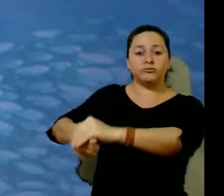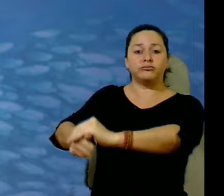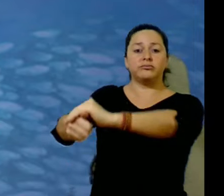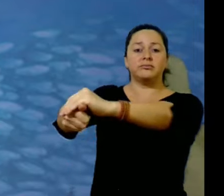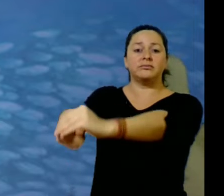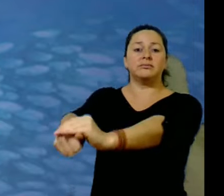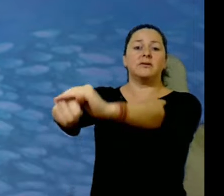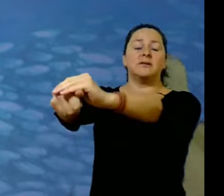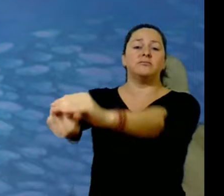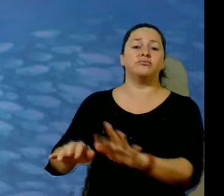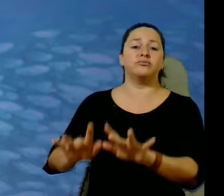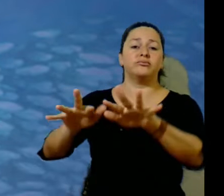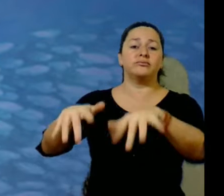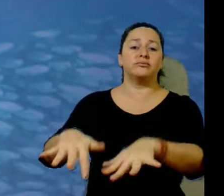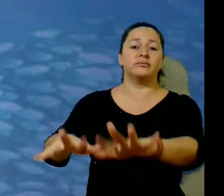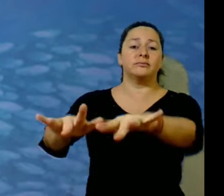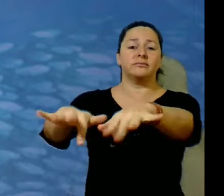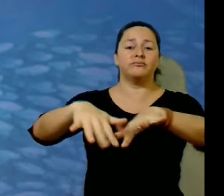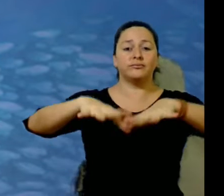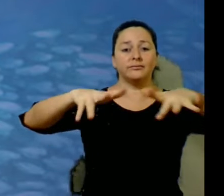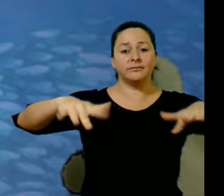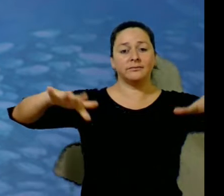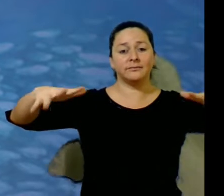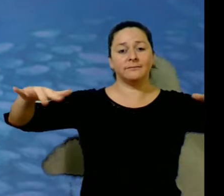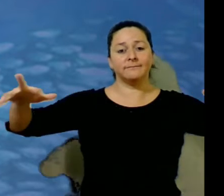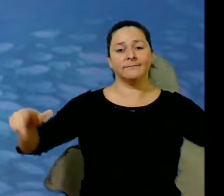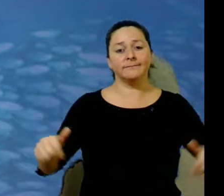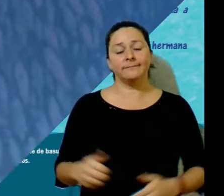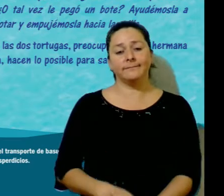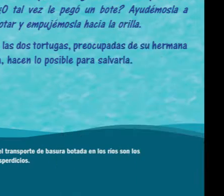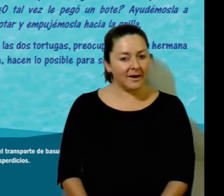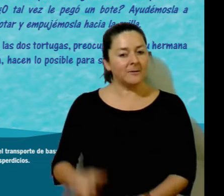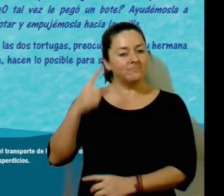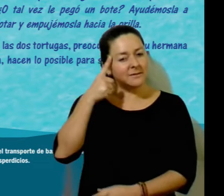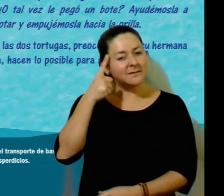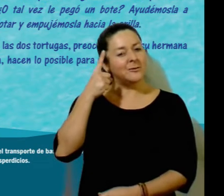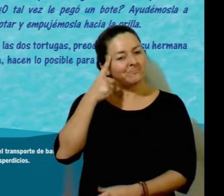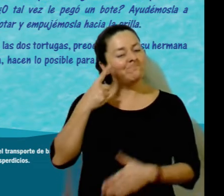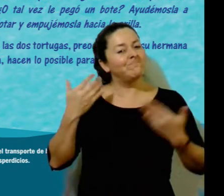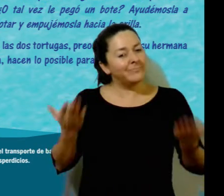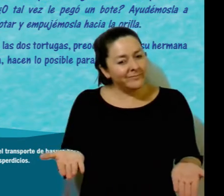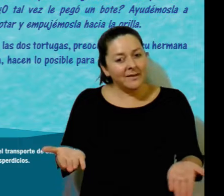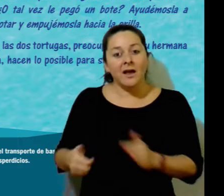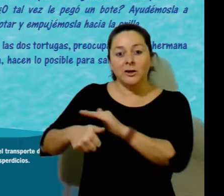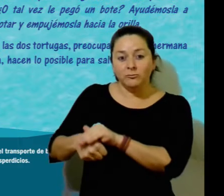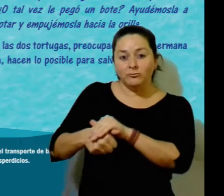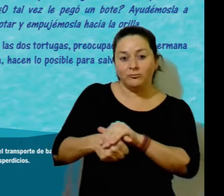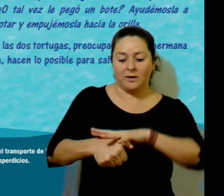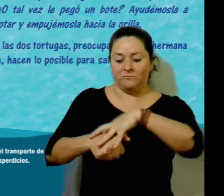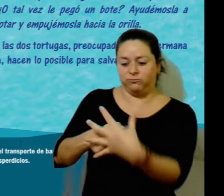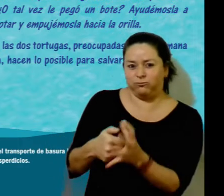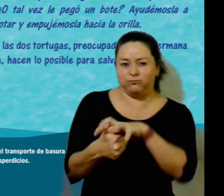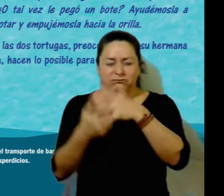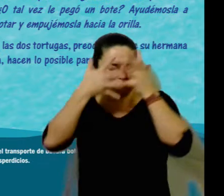her, they both shout, Karapada, what happened to you? What has happened to her?